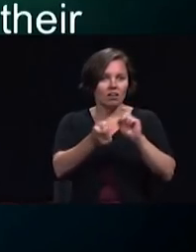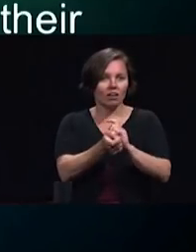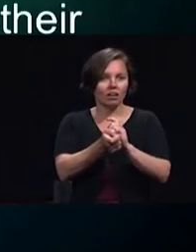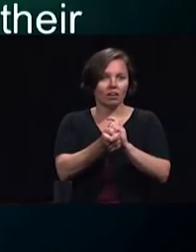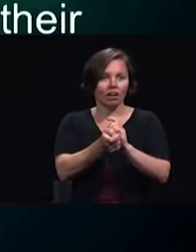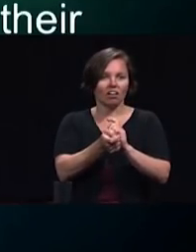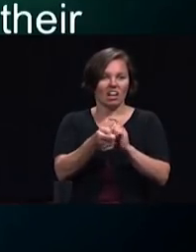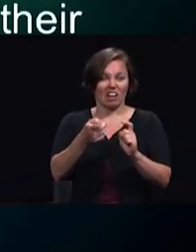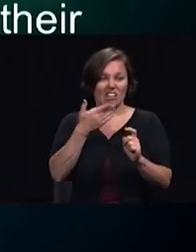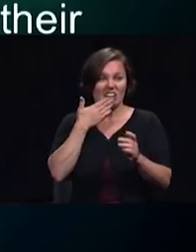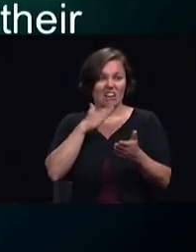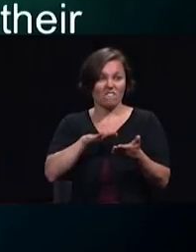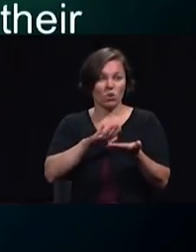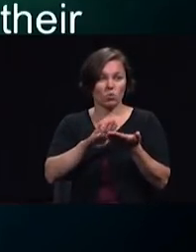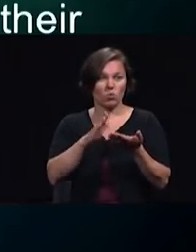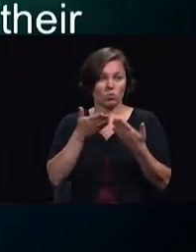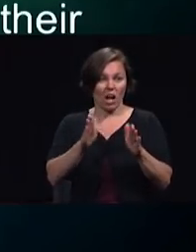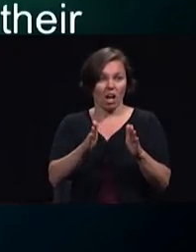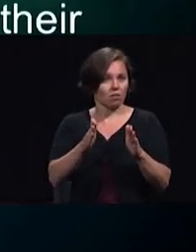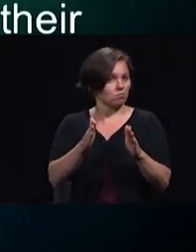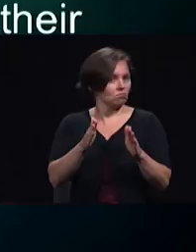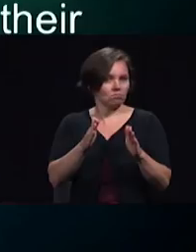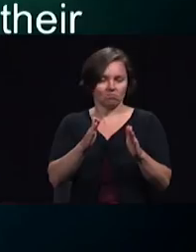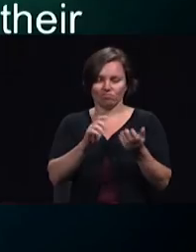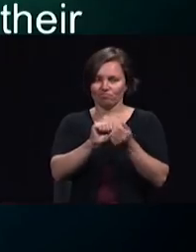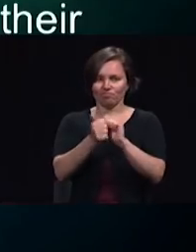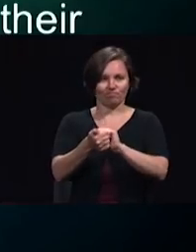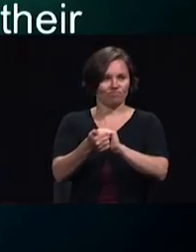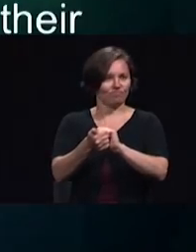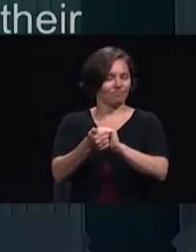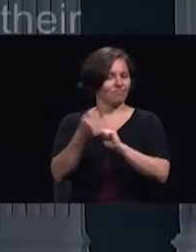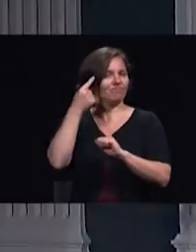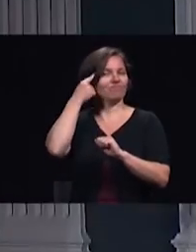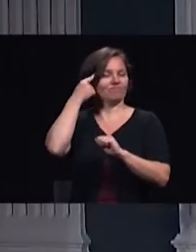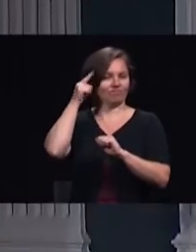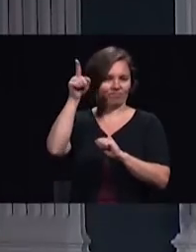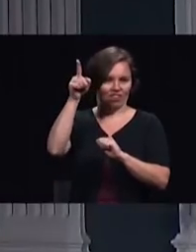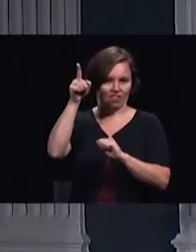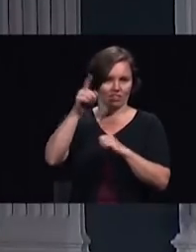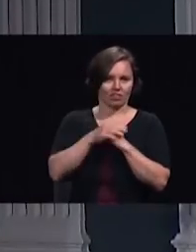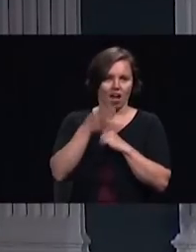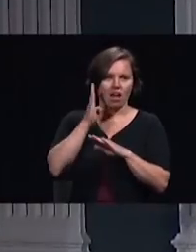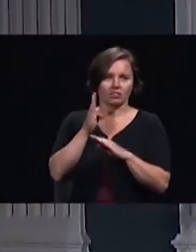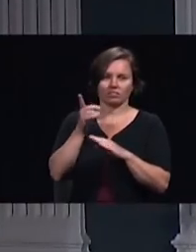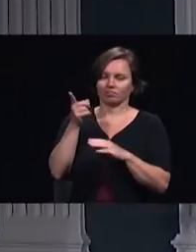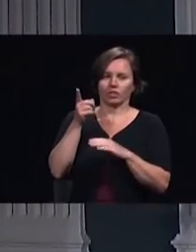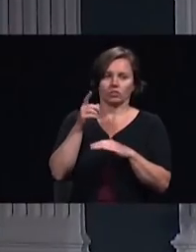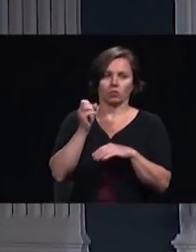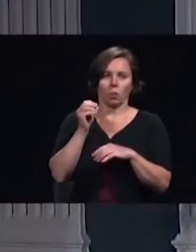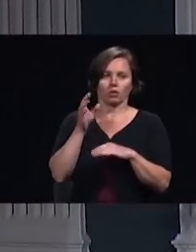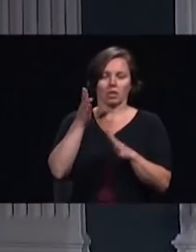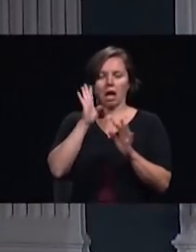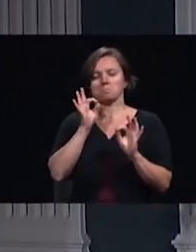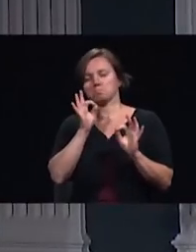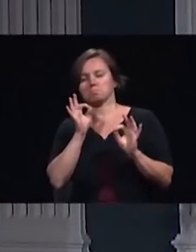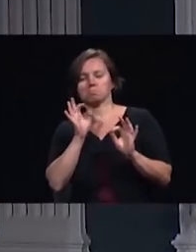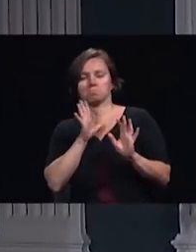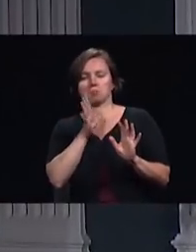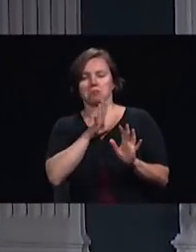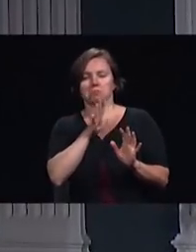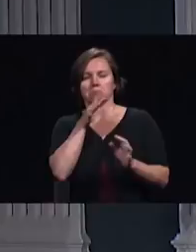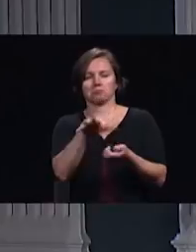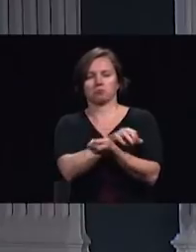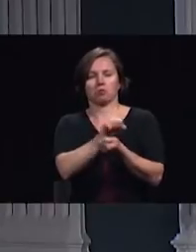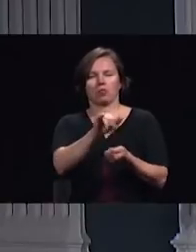from the disaster that he had said he would bring upon them I want to tell you our efforts to bring people in the great cities to the foot of the cross